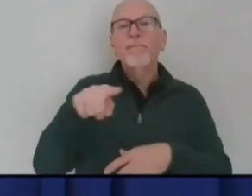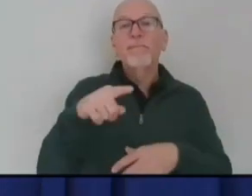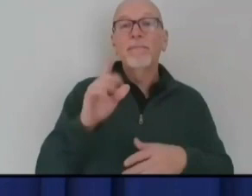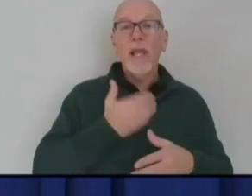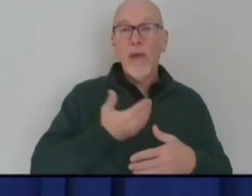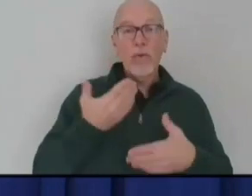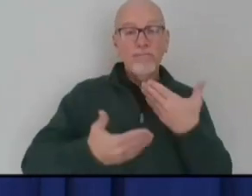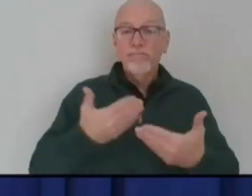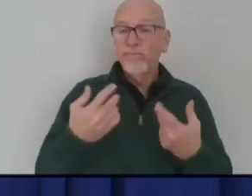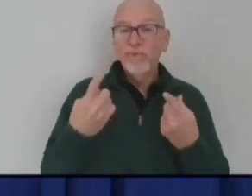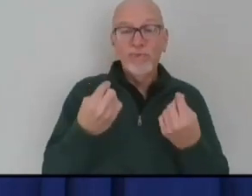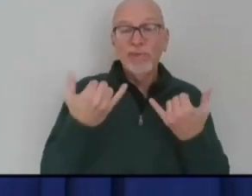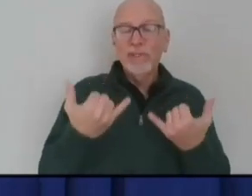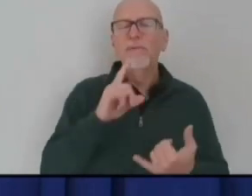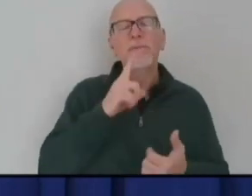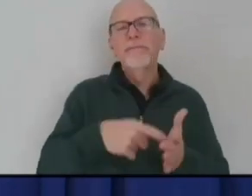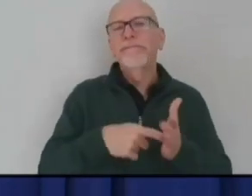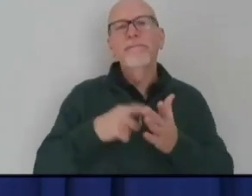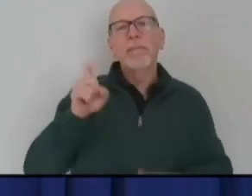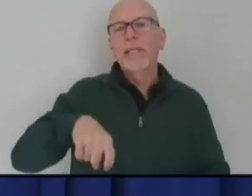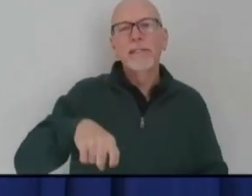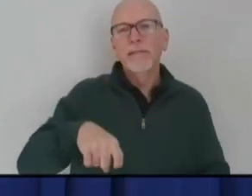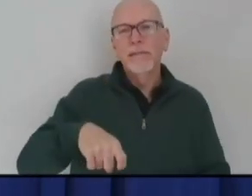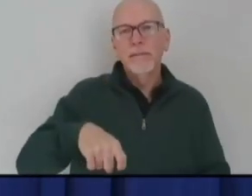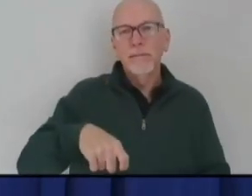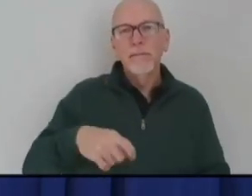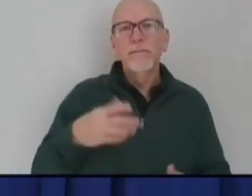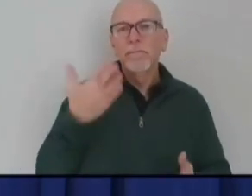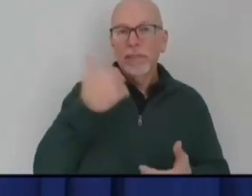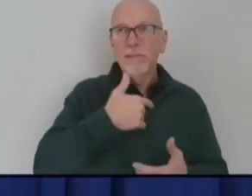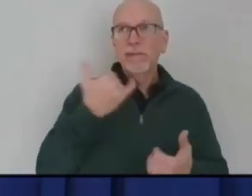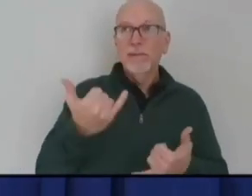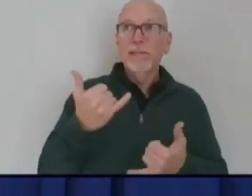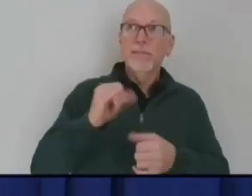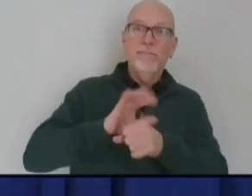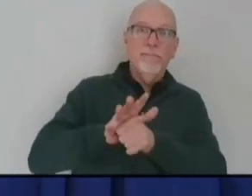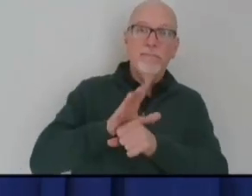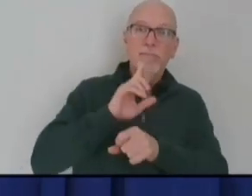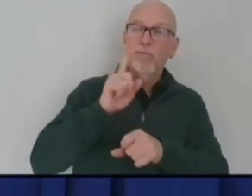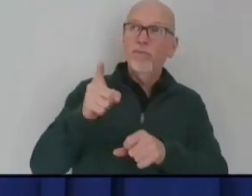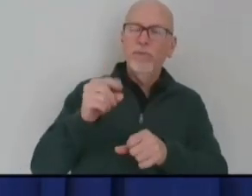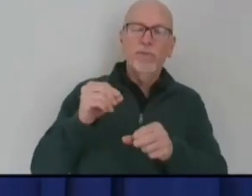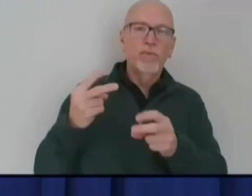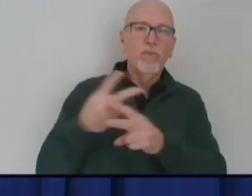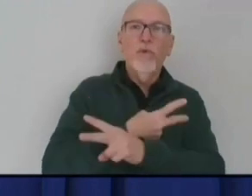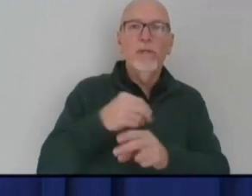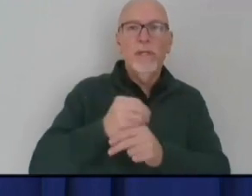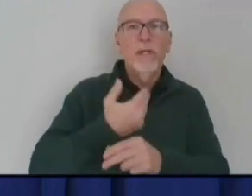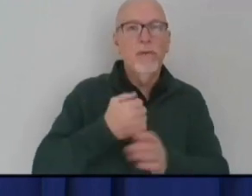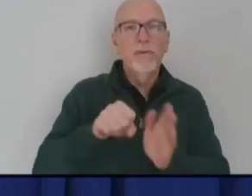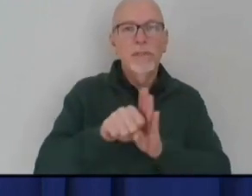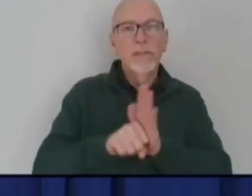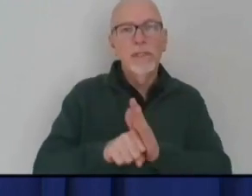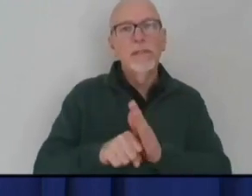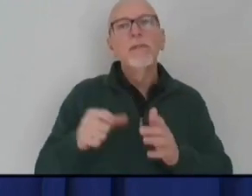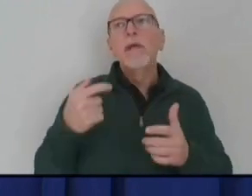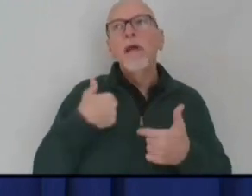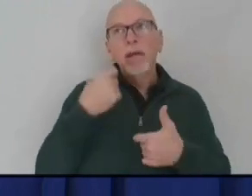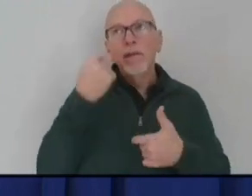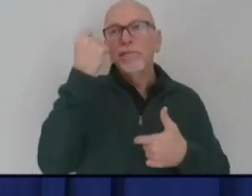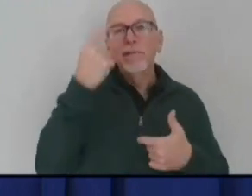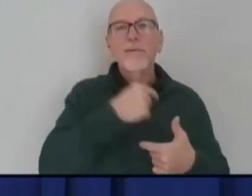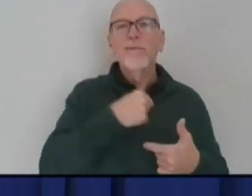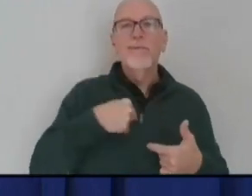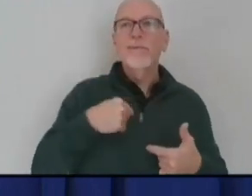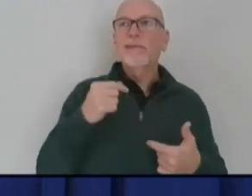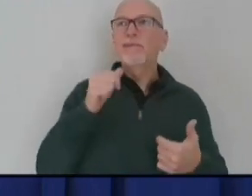absolutely necessary as the pandemic tightens its grip on our state. I certainly share your belief that we are in a place that none